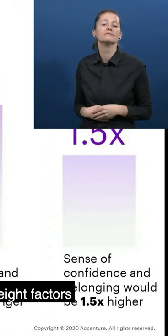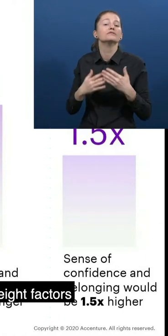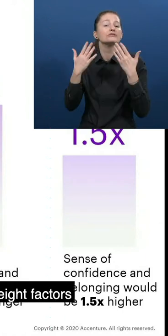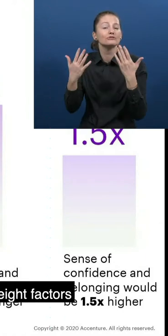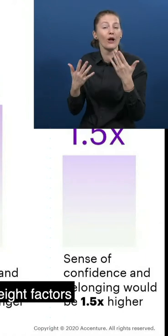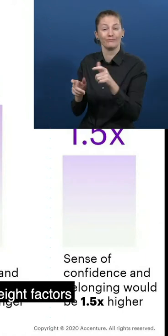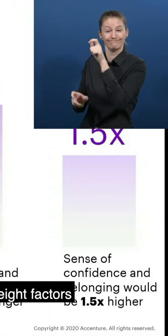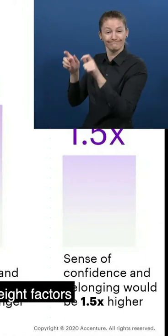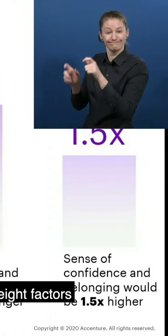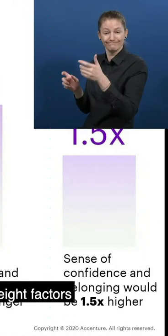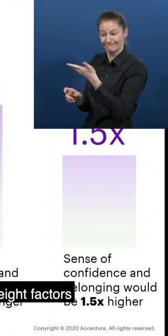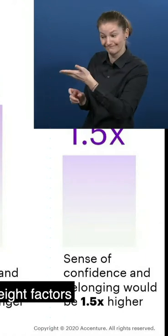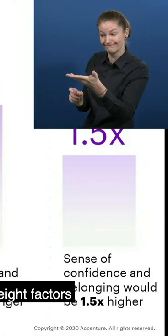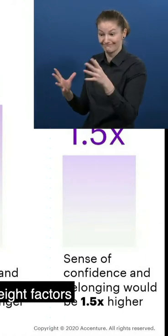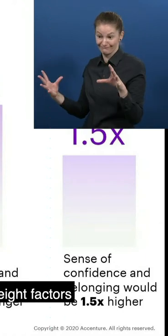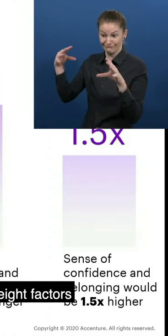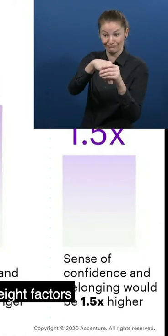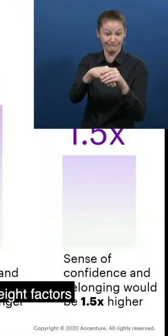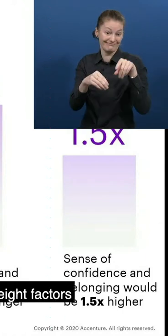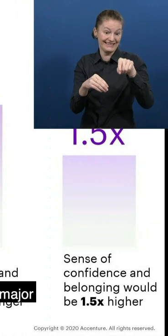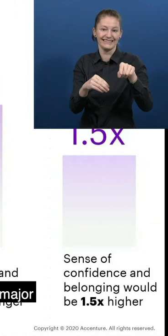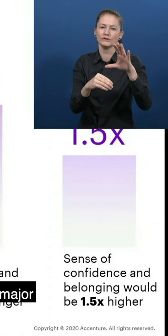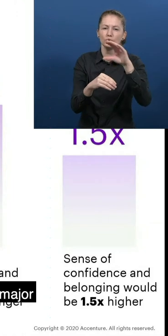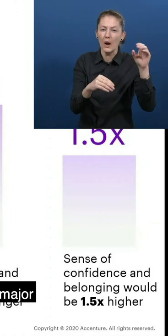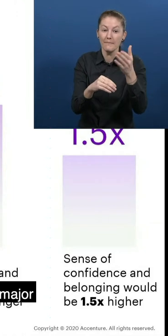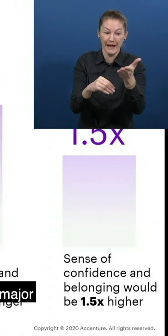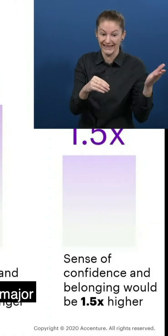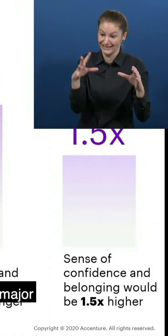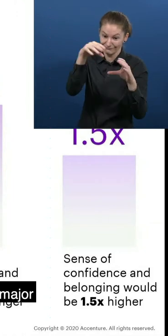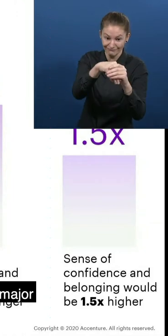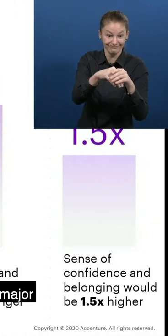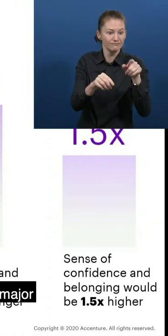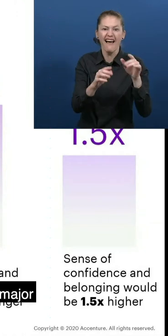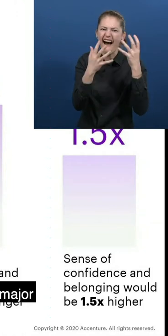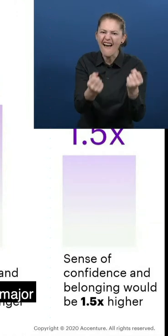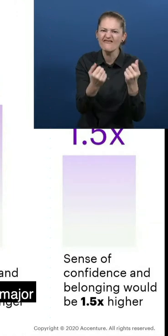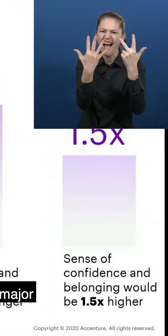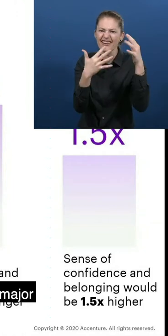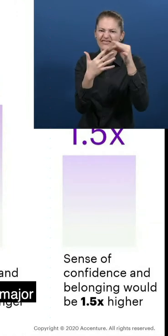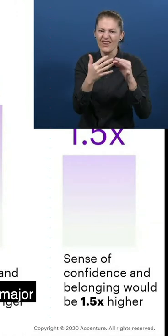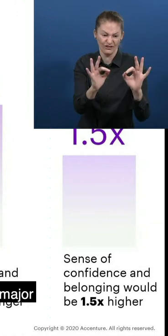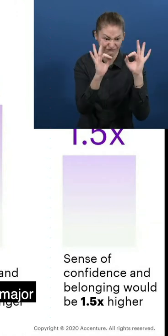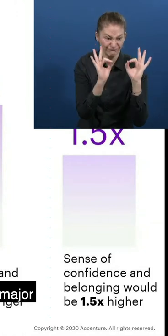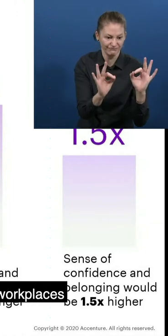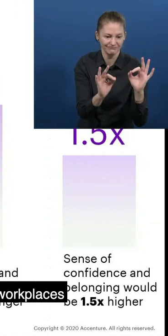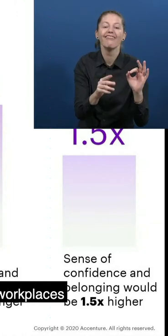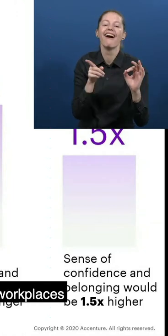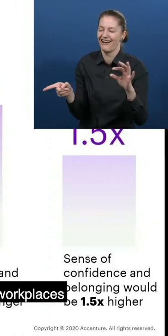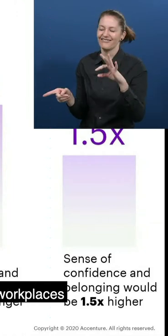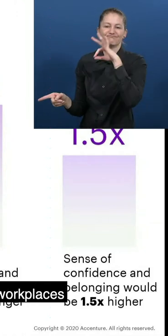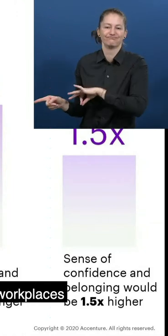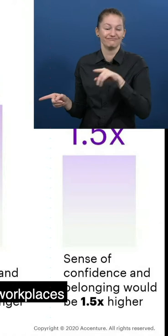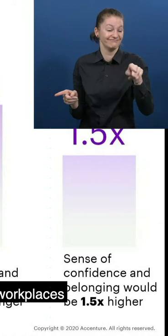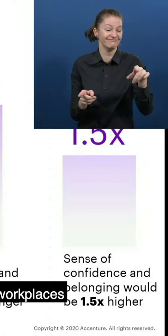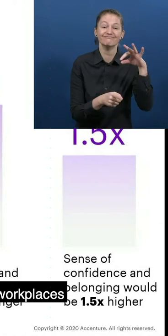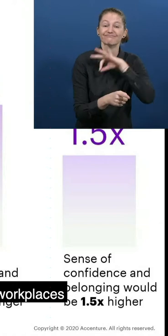an organization stands to gain when these eight factors are in place. In terms of the employee, we see major differences to